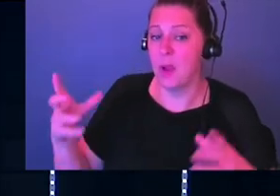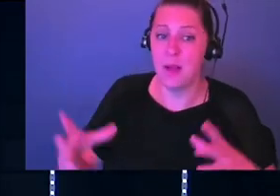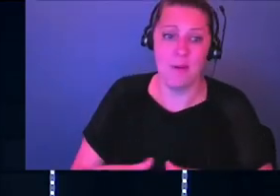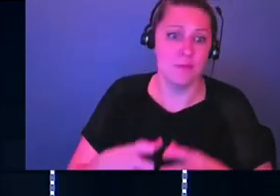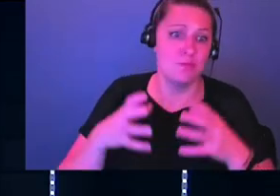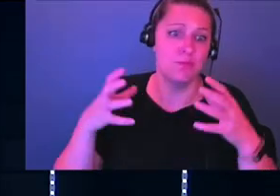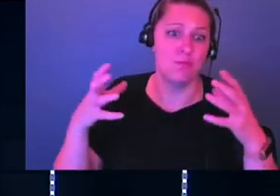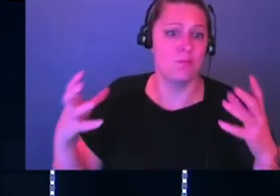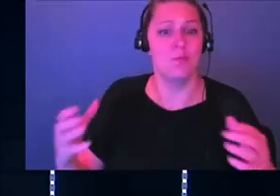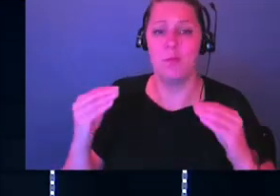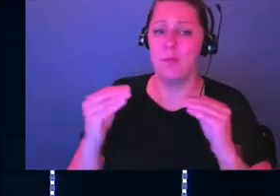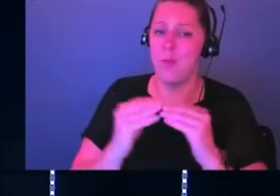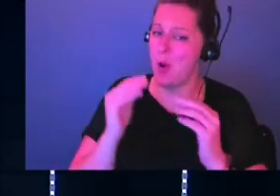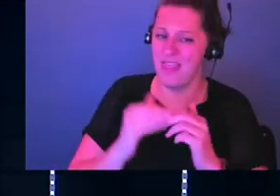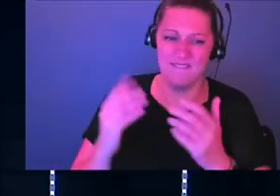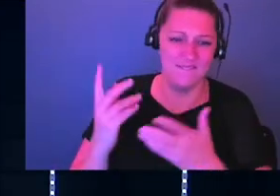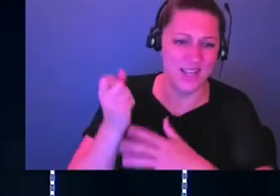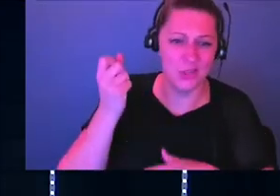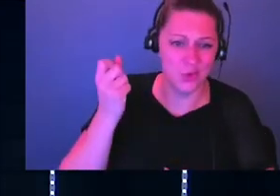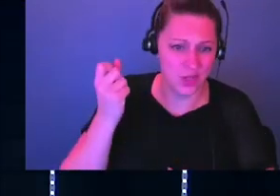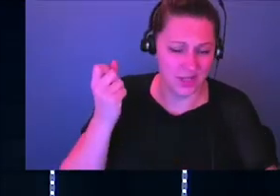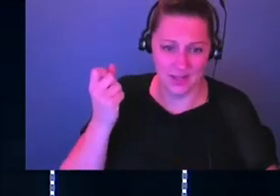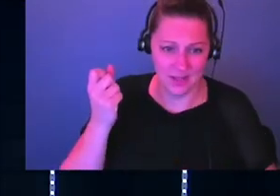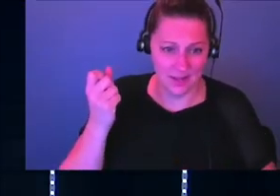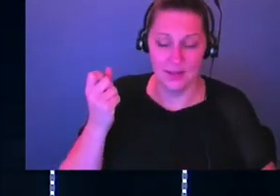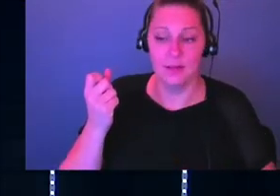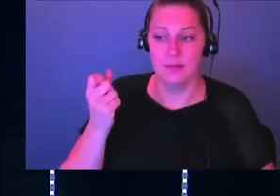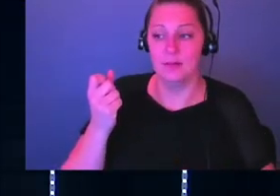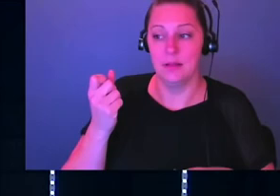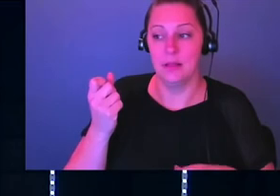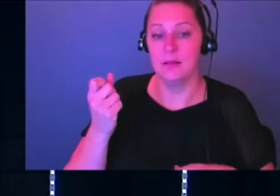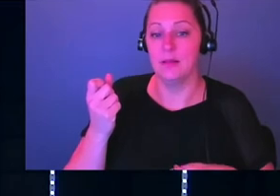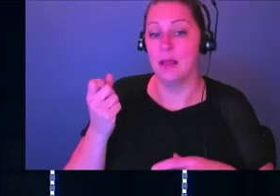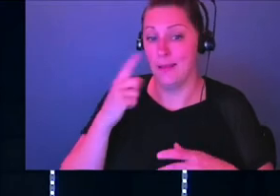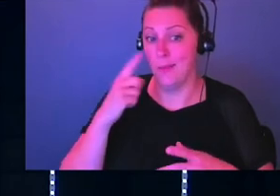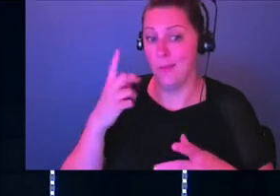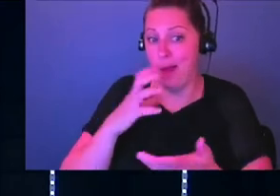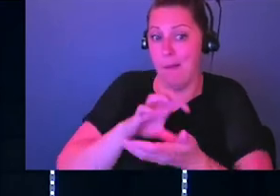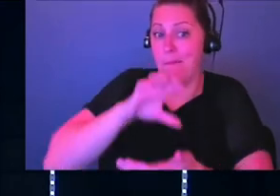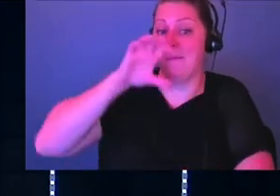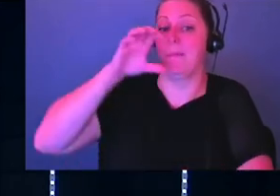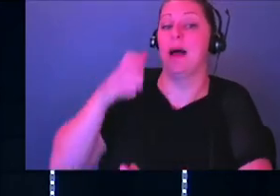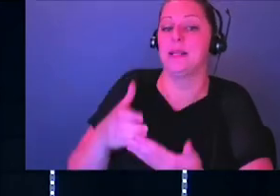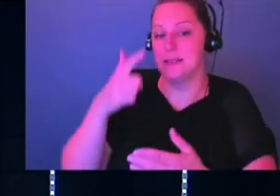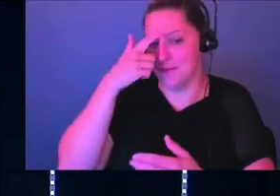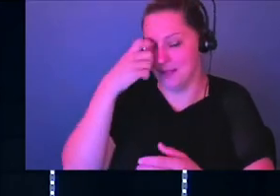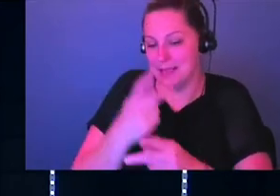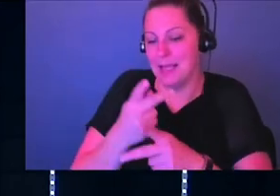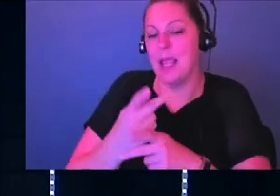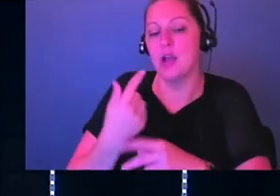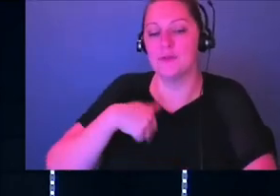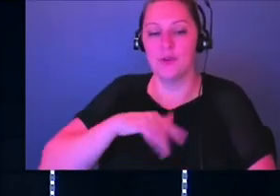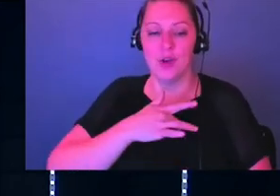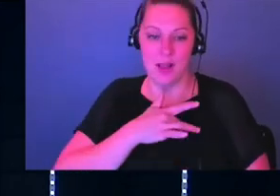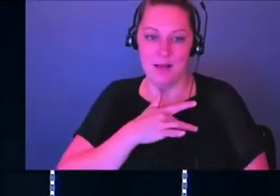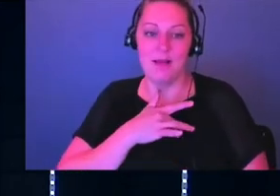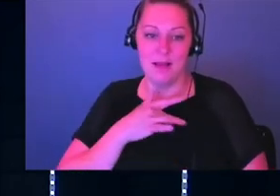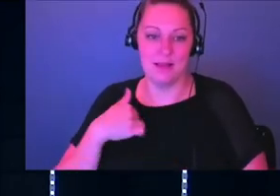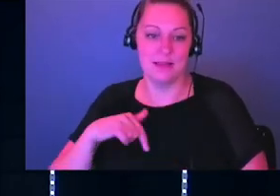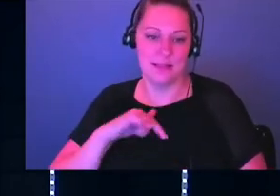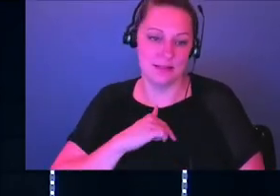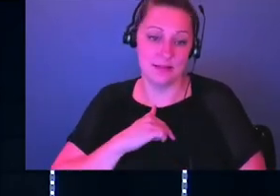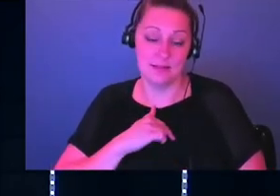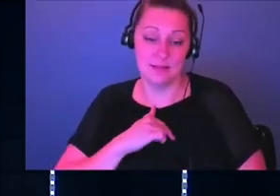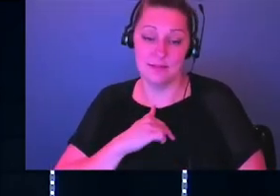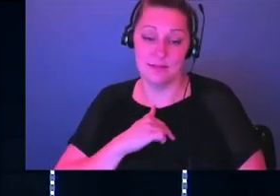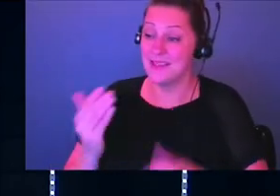more than that. He wants to give us an abundance because he cares about us because we matter to him. And he's saying, it doesn't